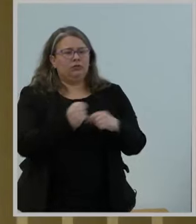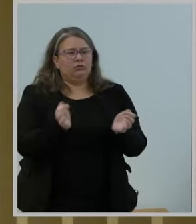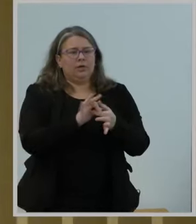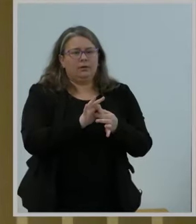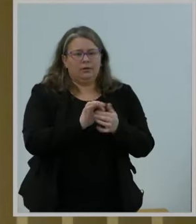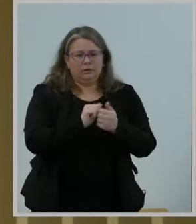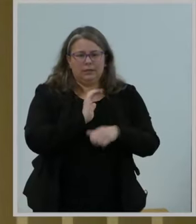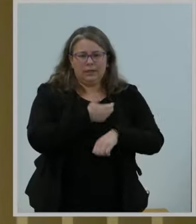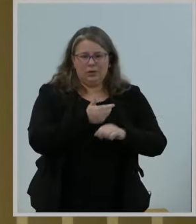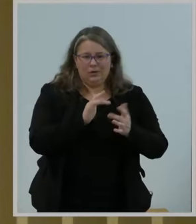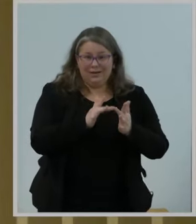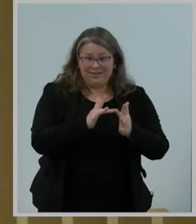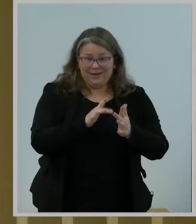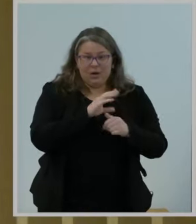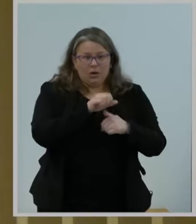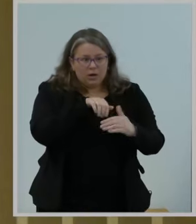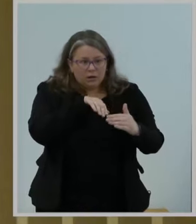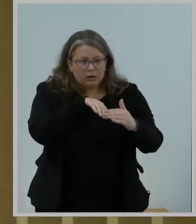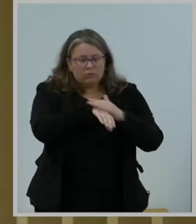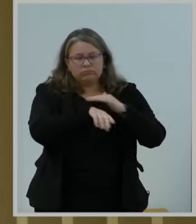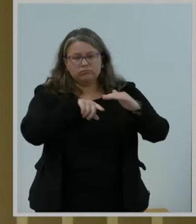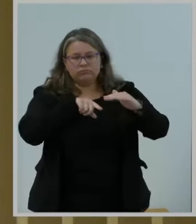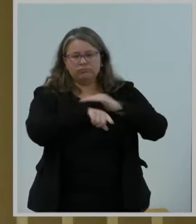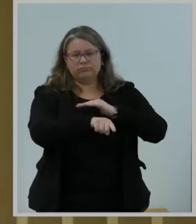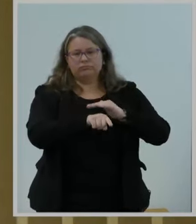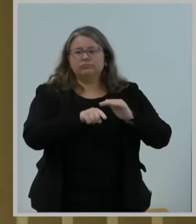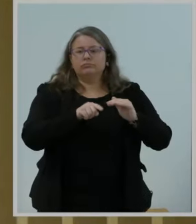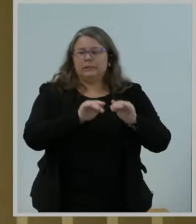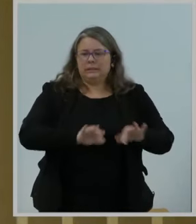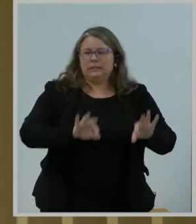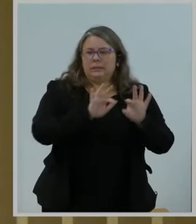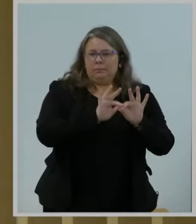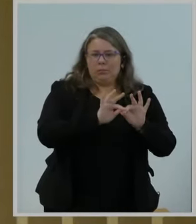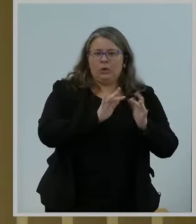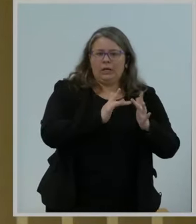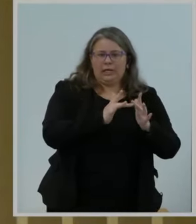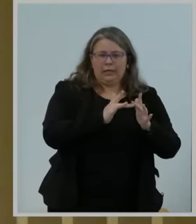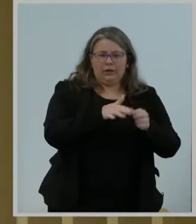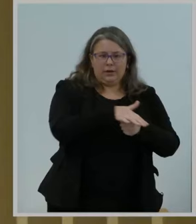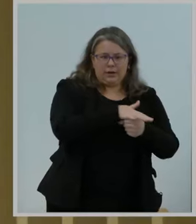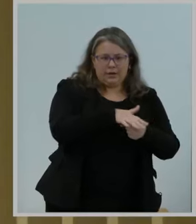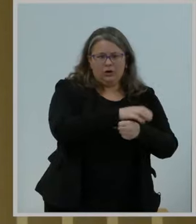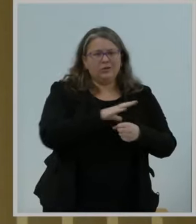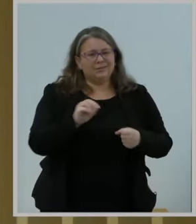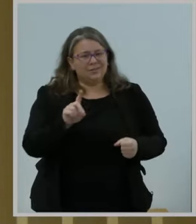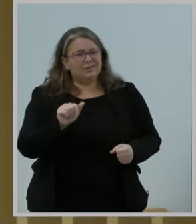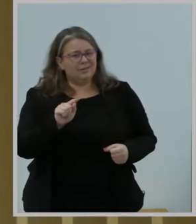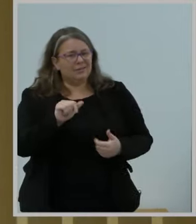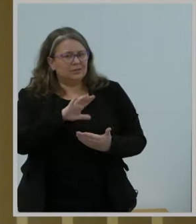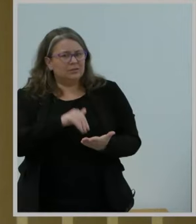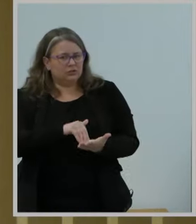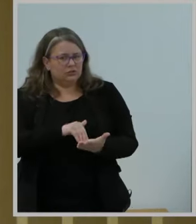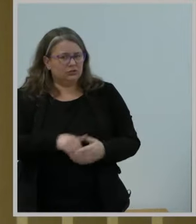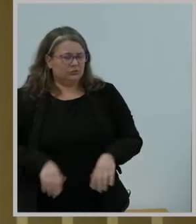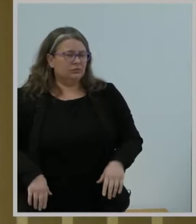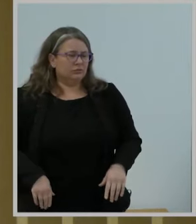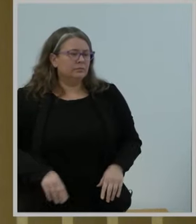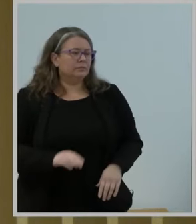important Internet points of presence and data centers. This is part of a larger problem,